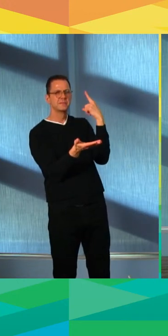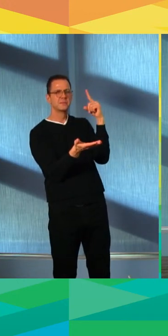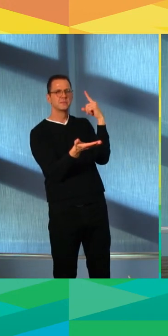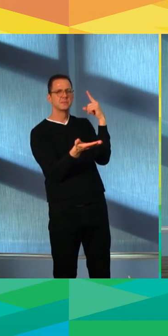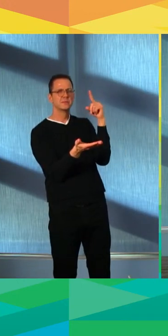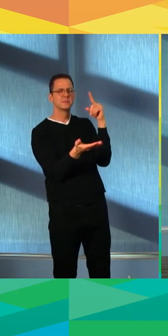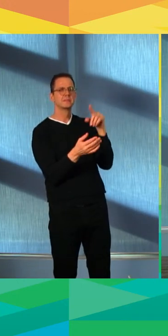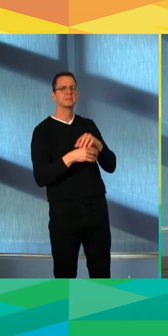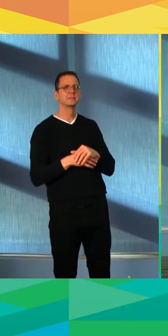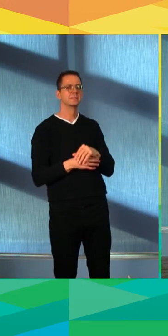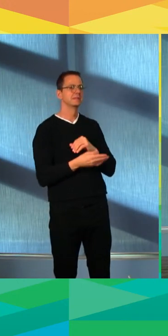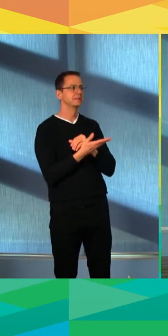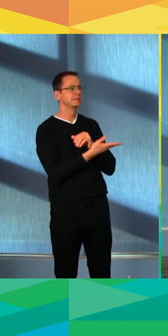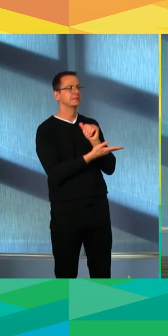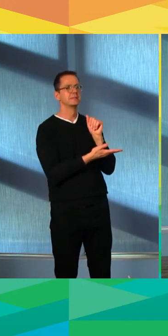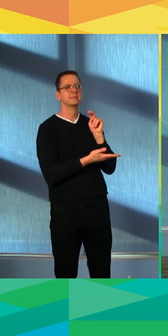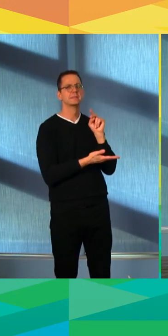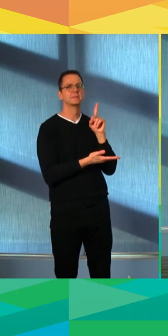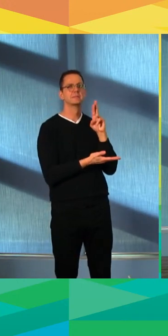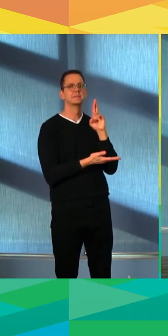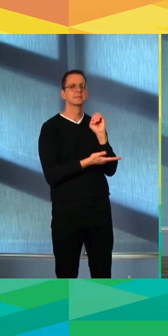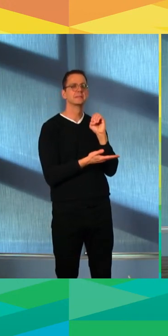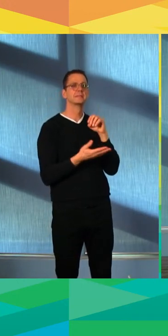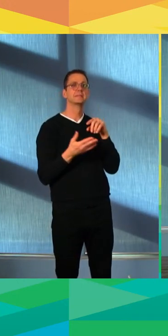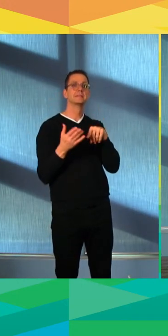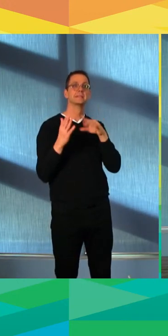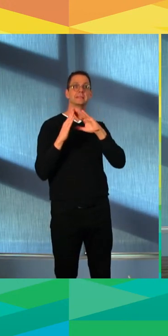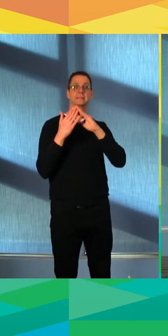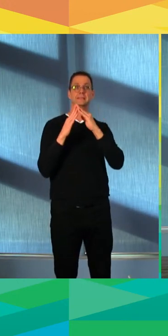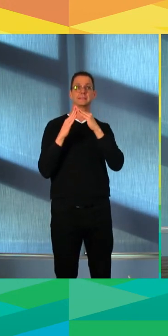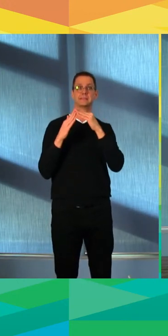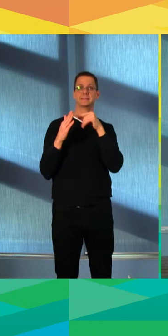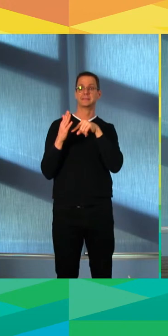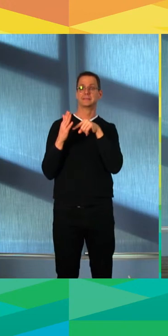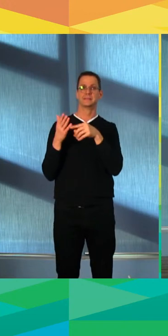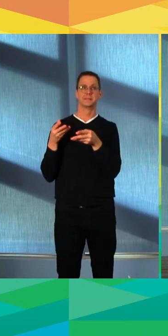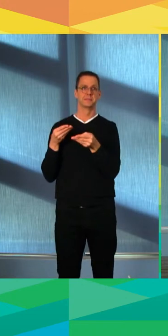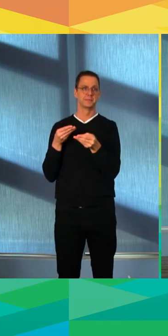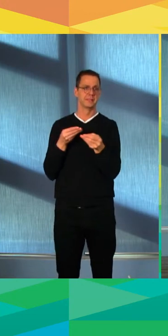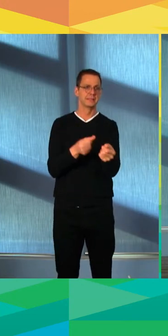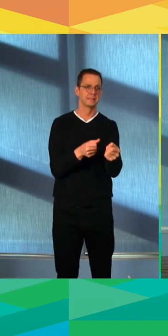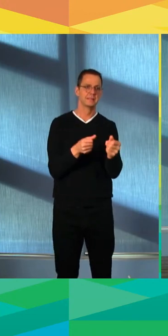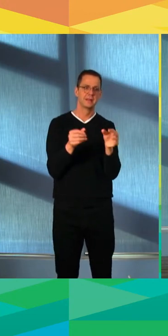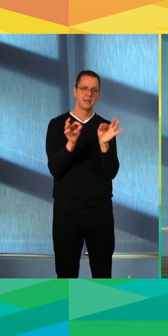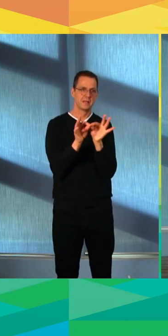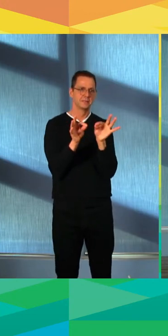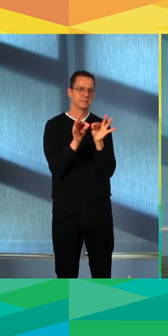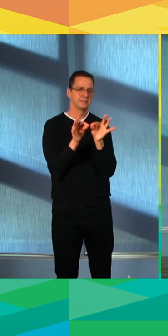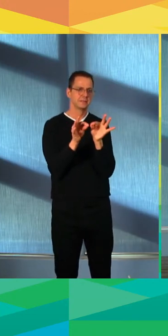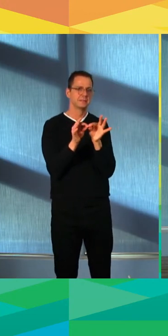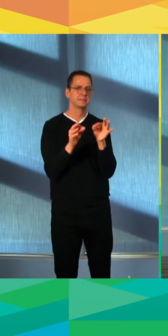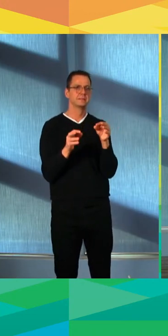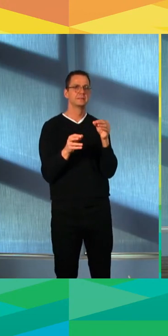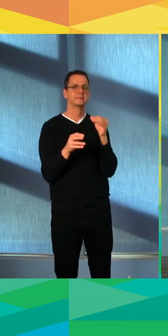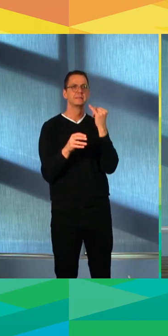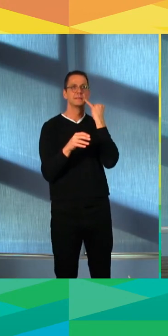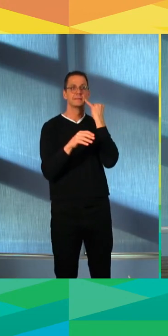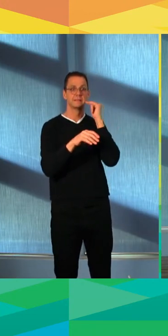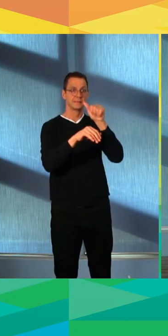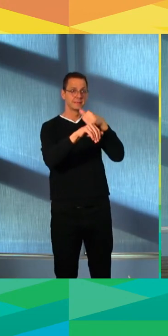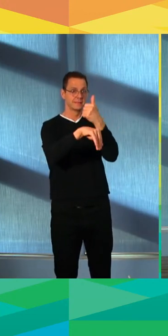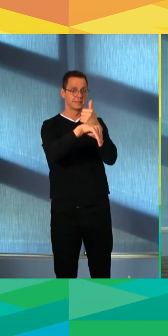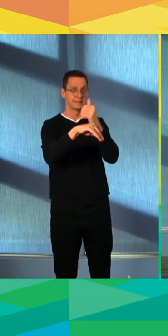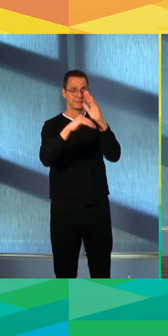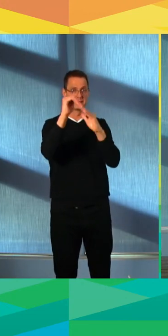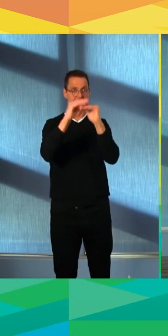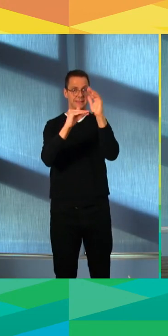the cost if this gets activated. And, of course, we have no cost if it doesn't get activated, which is the way we've done